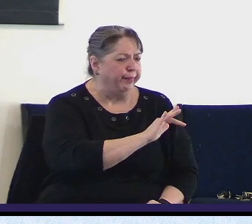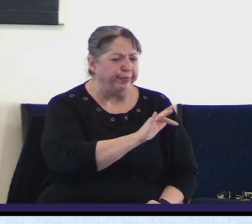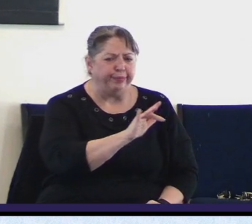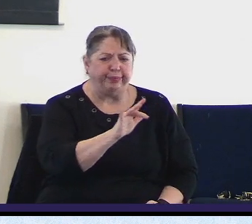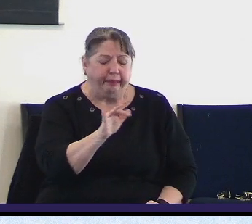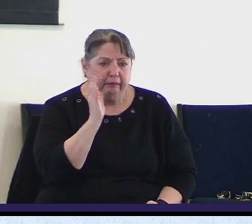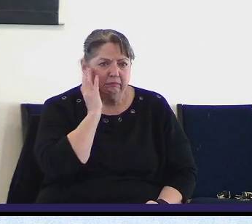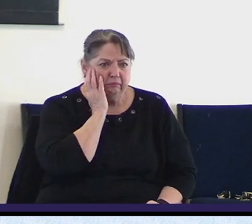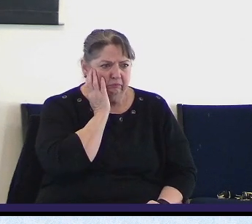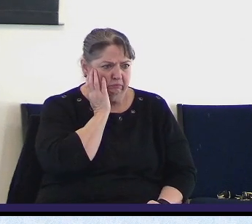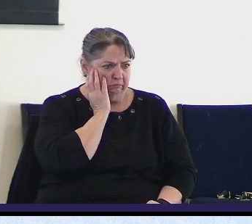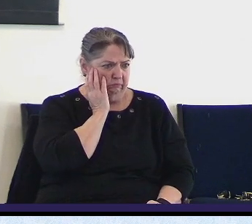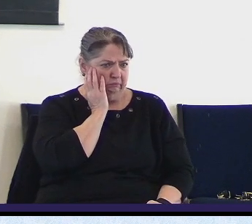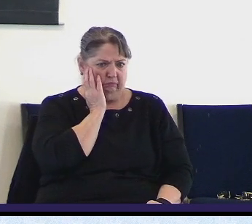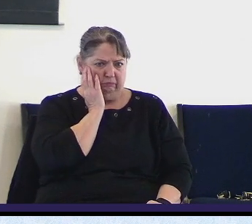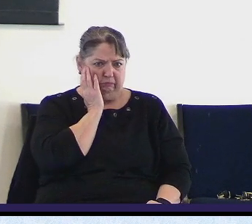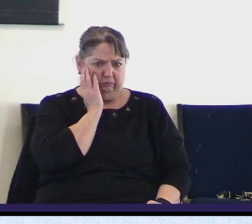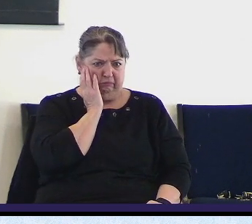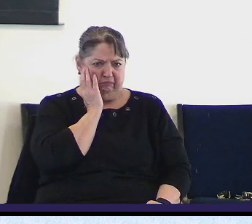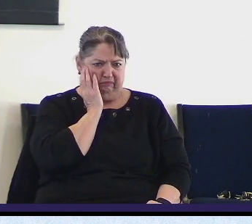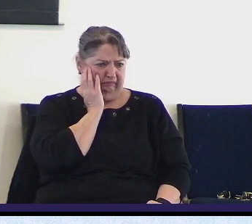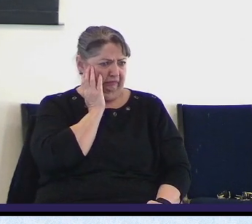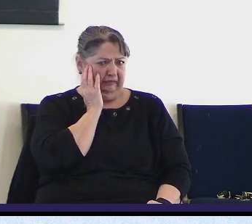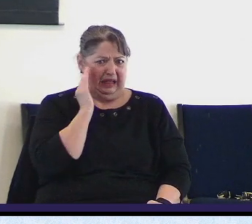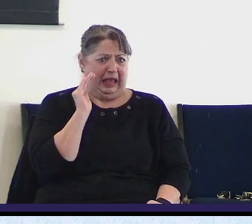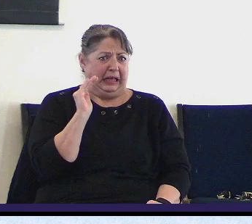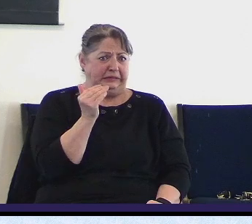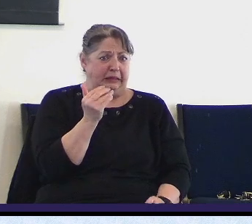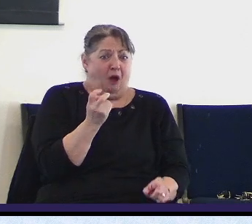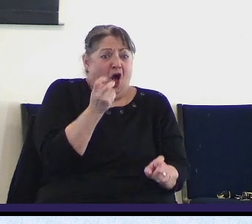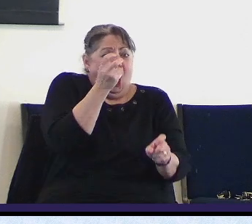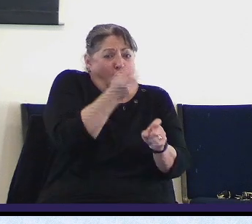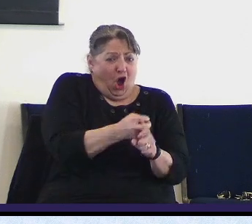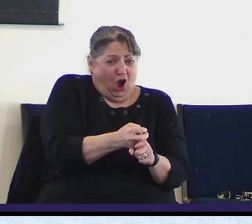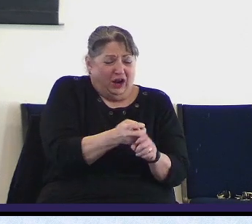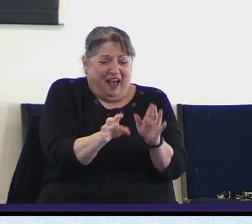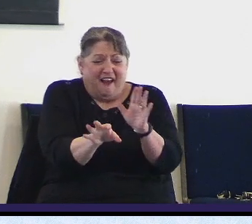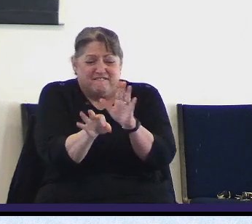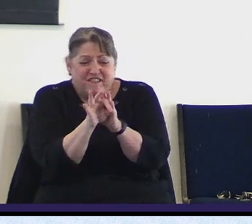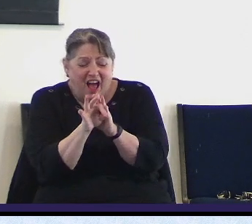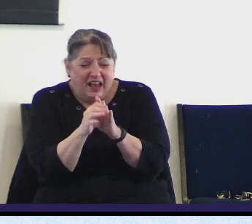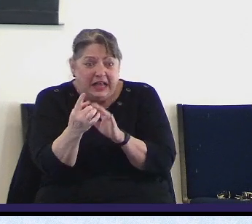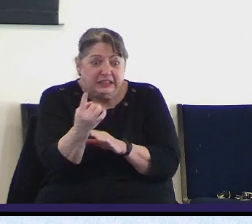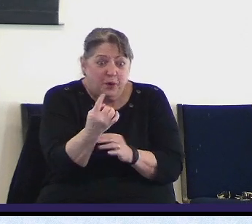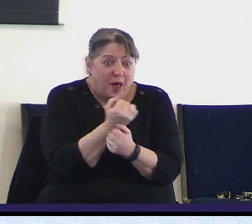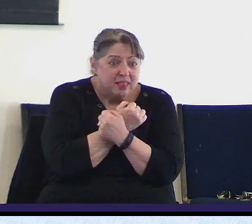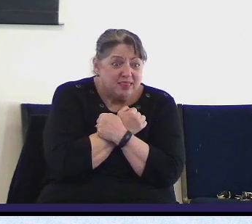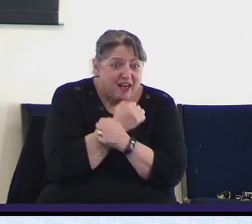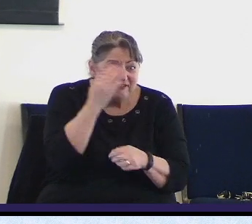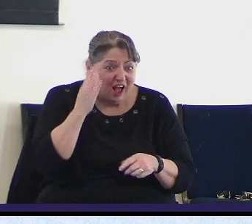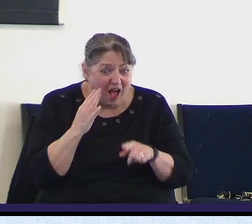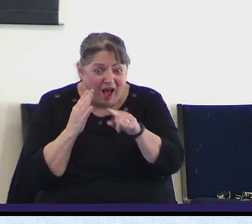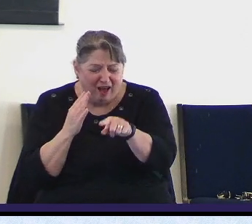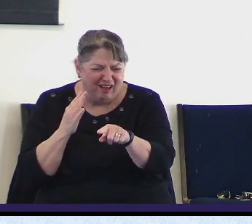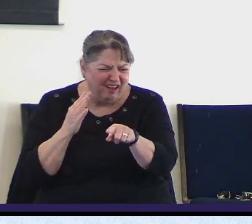In other words, it was getting harder and harder to find men and women and children that love God. And